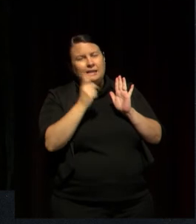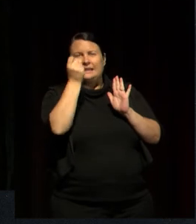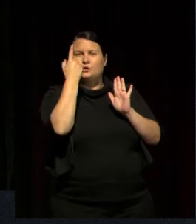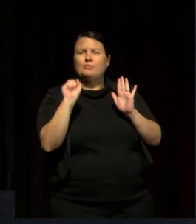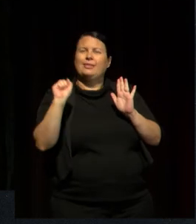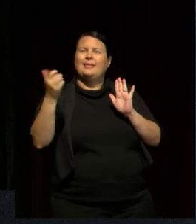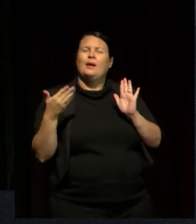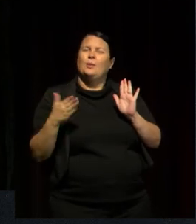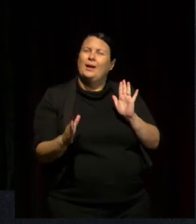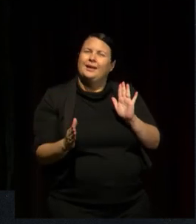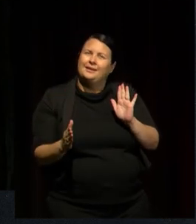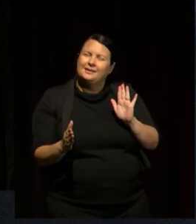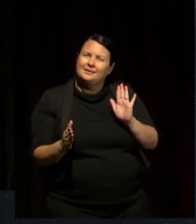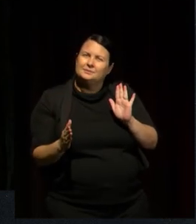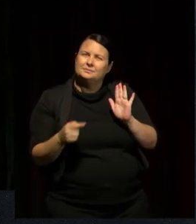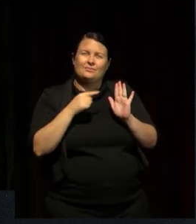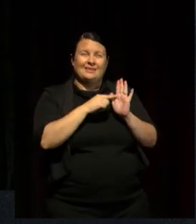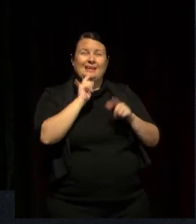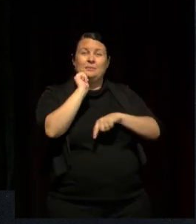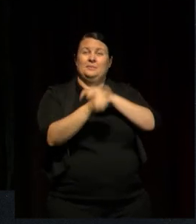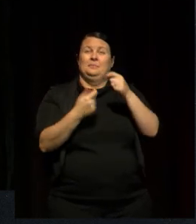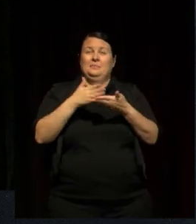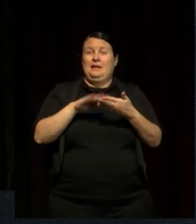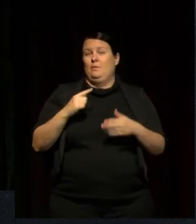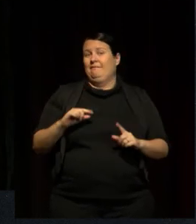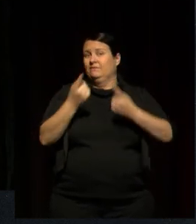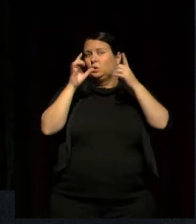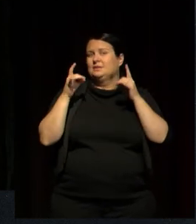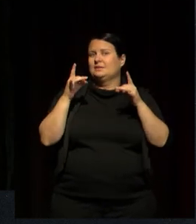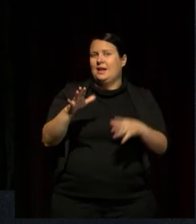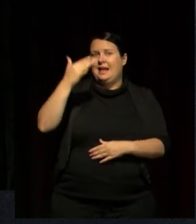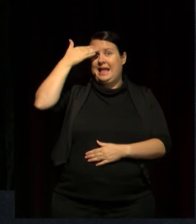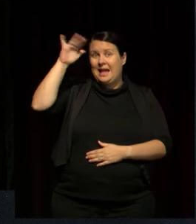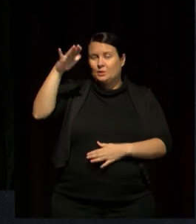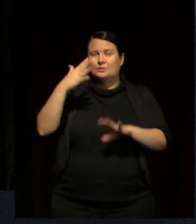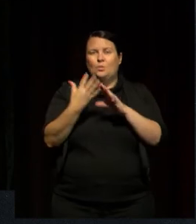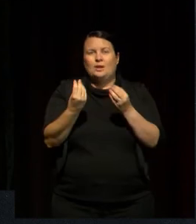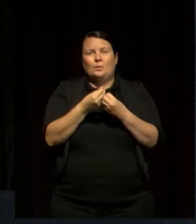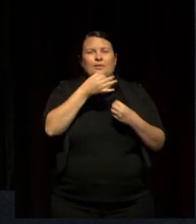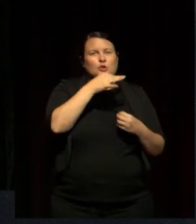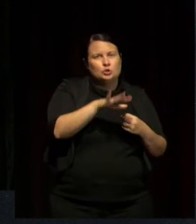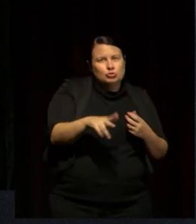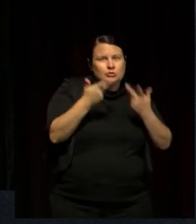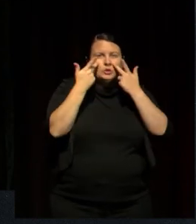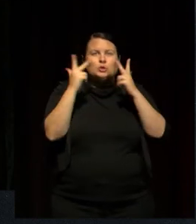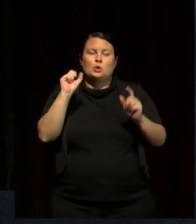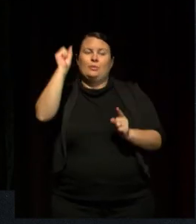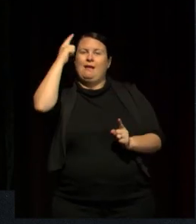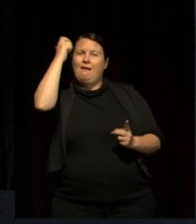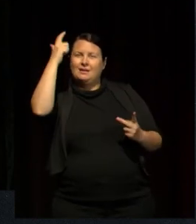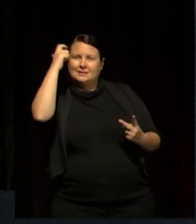And so this became the beginning of my practice of adults working with children to convey ideas.